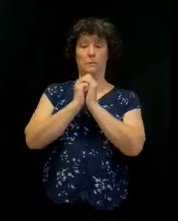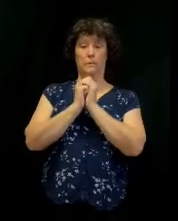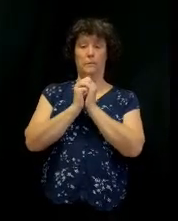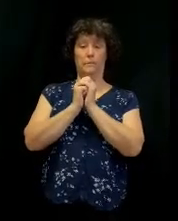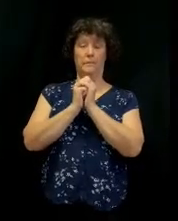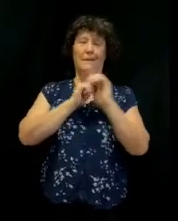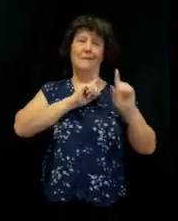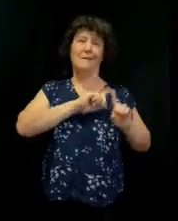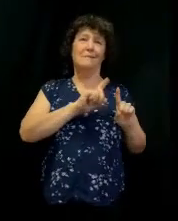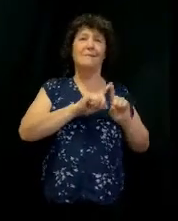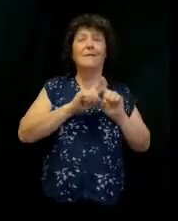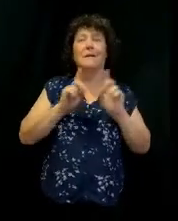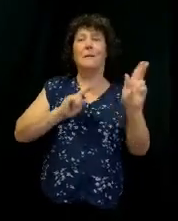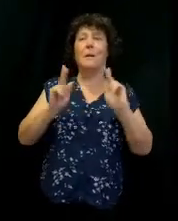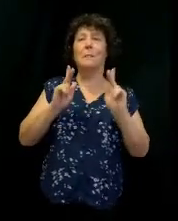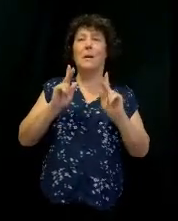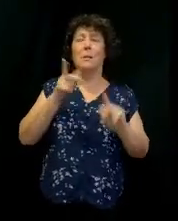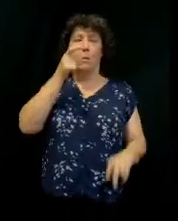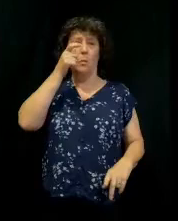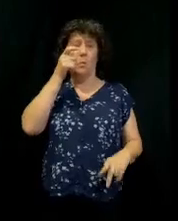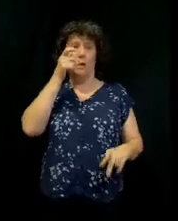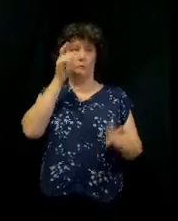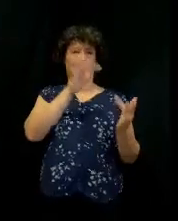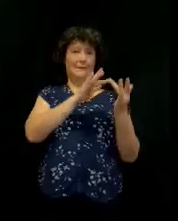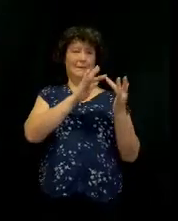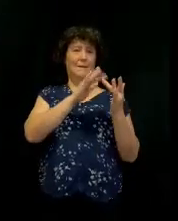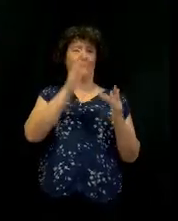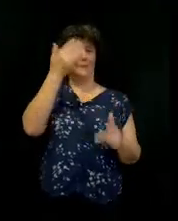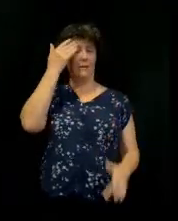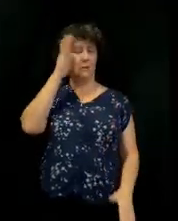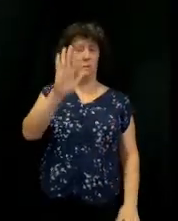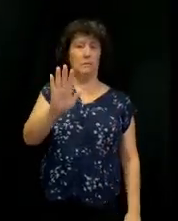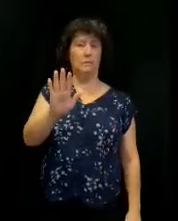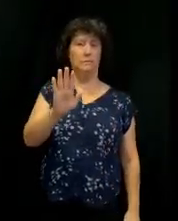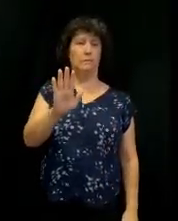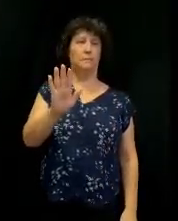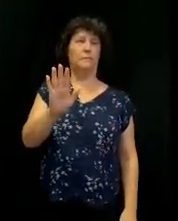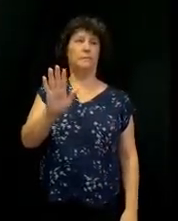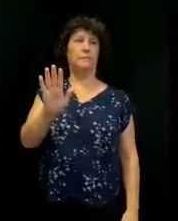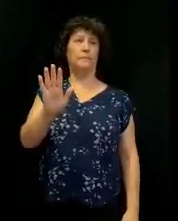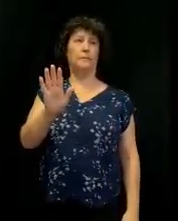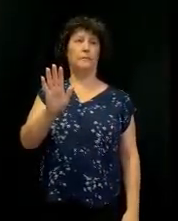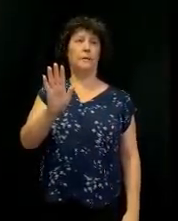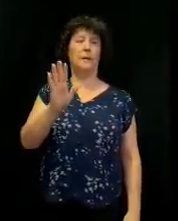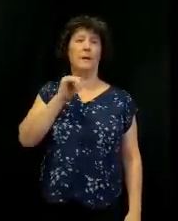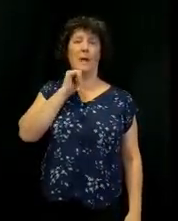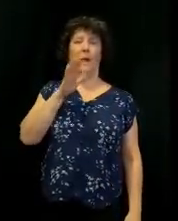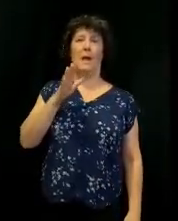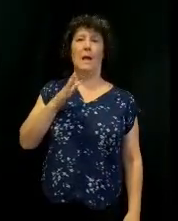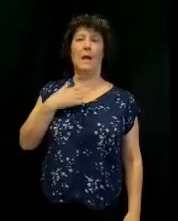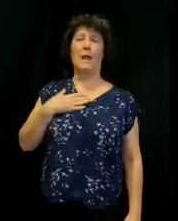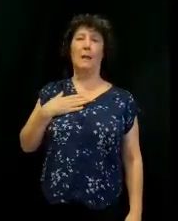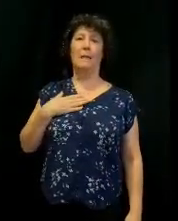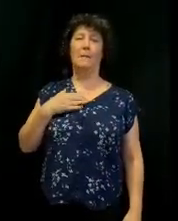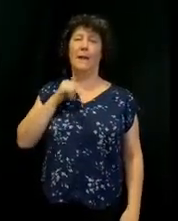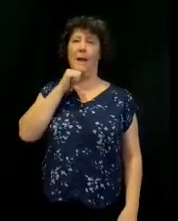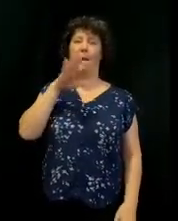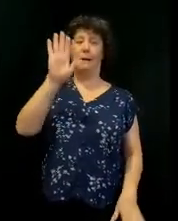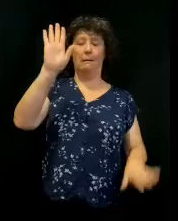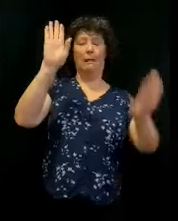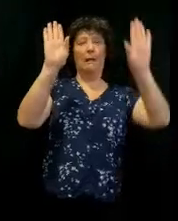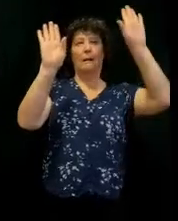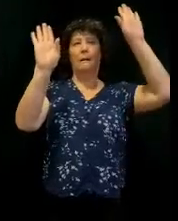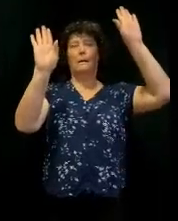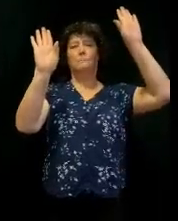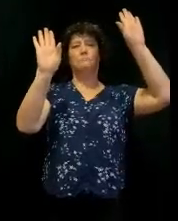of different people in this room, people that are watching online. You know what? I say, you know, I don't, I don't, I don't, you know, I'm conservative and I don't lift my hands and all that. I